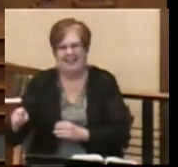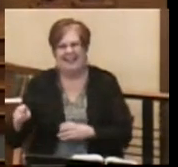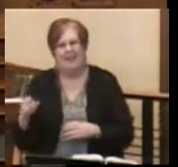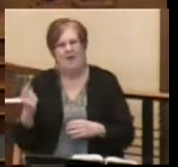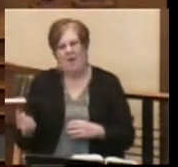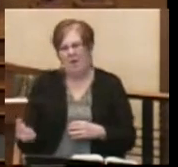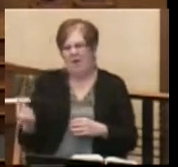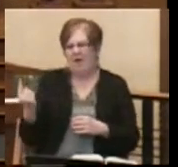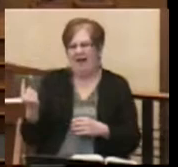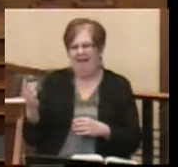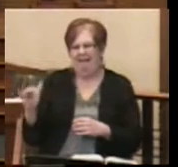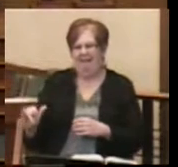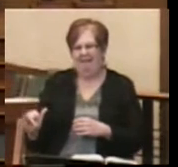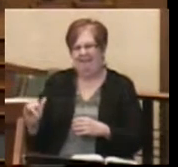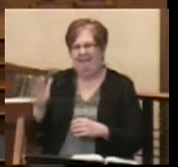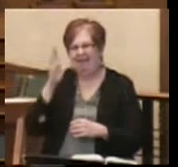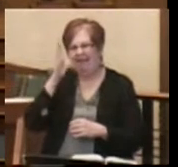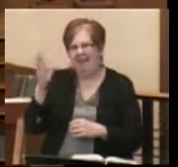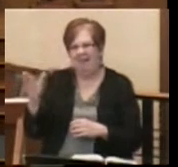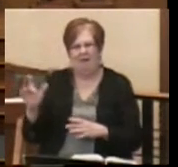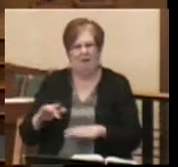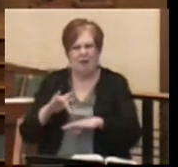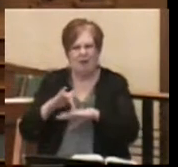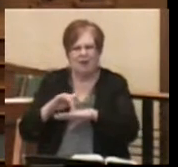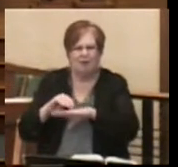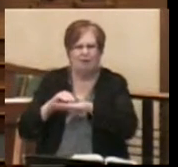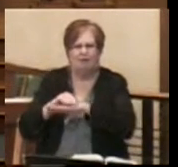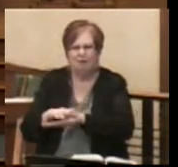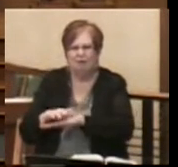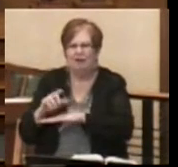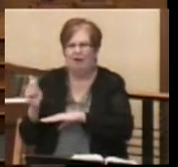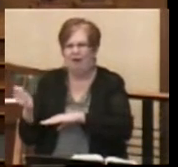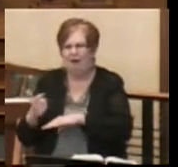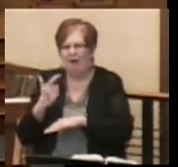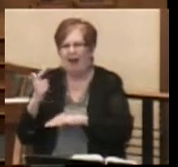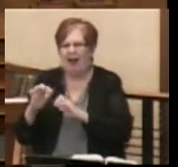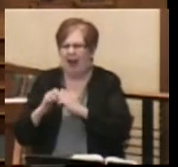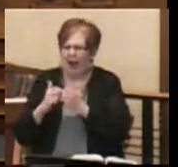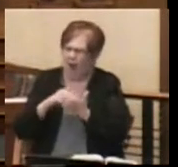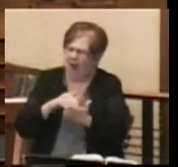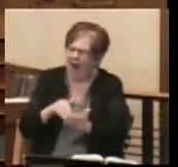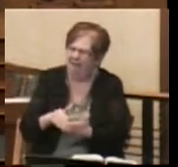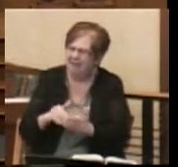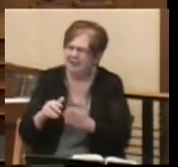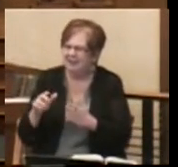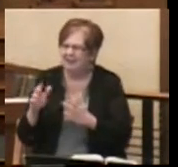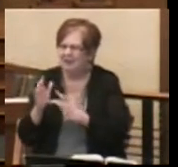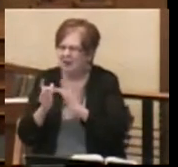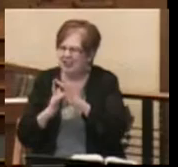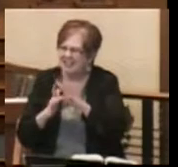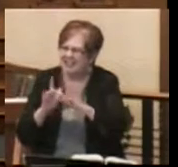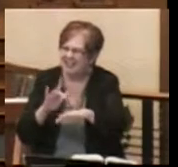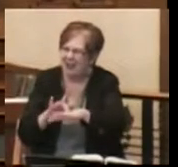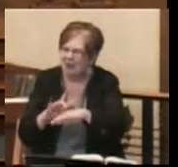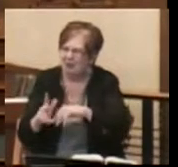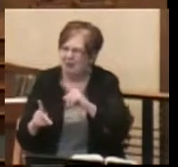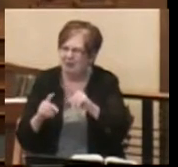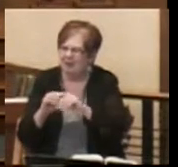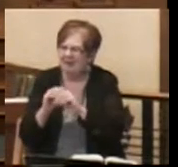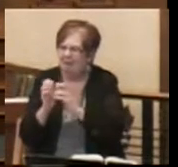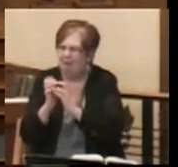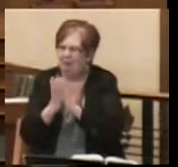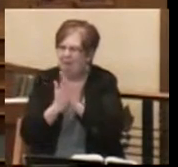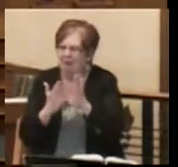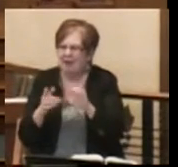One who can come to touch and be touched. How often did Jesus touch people in the Bible as he